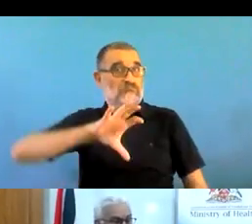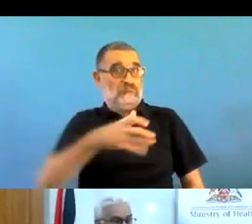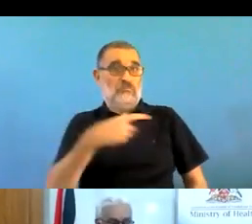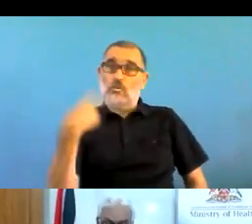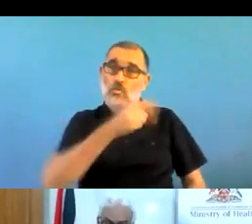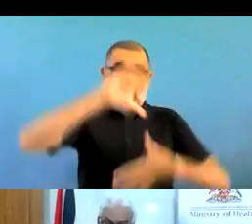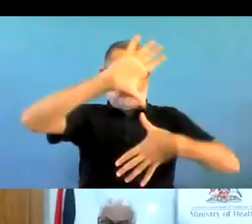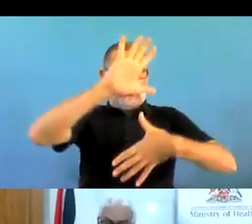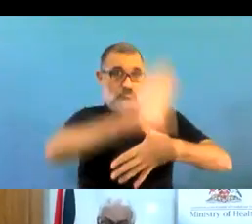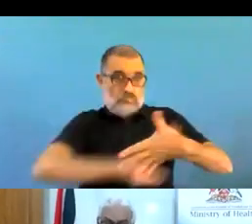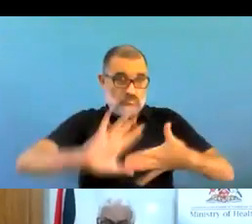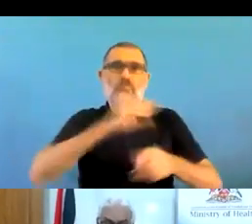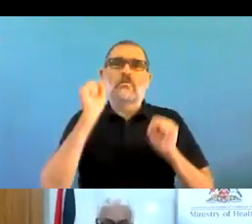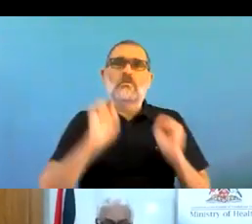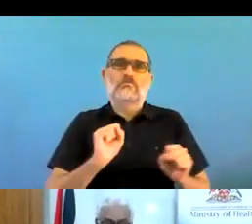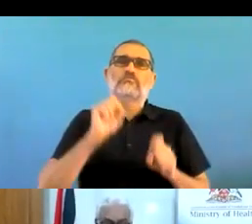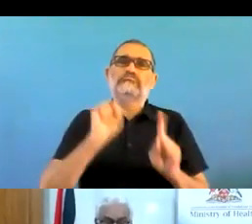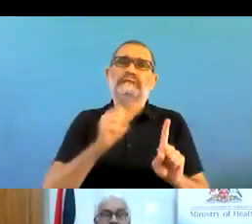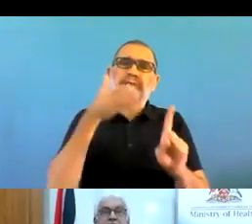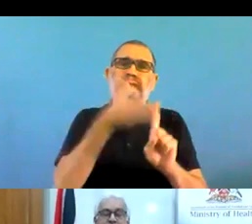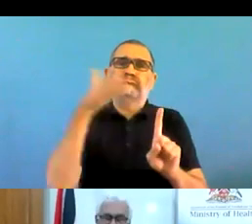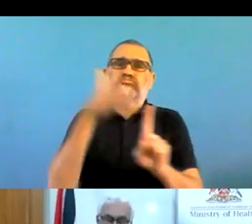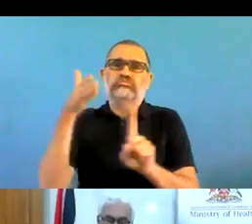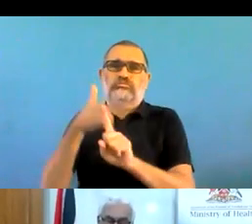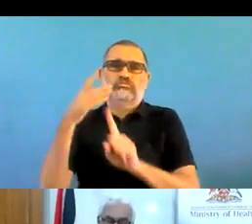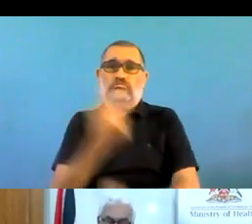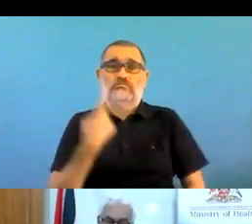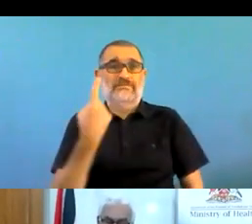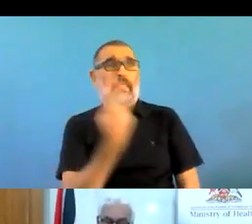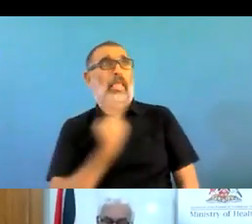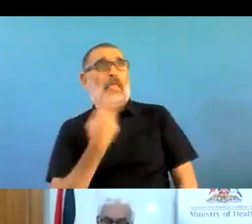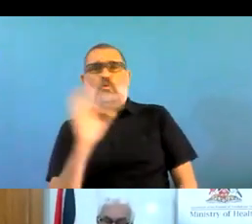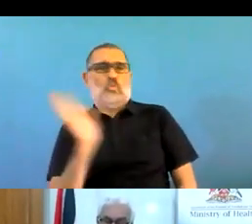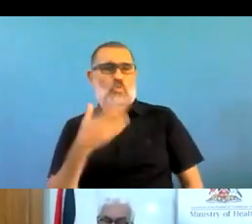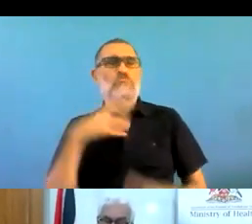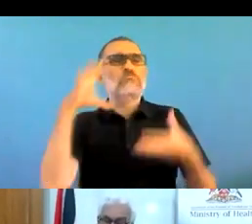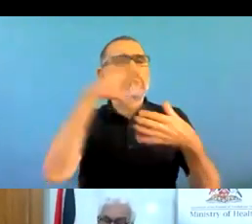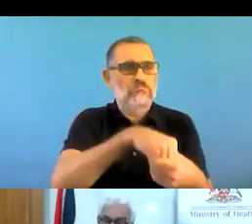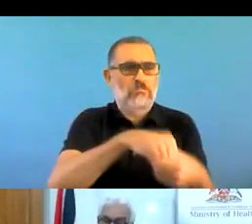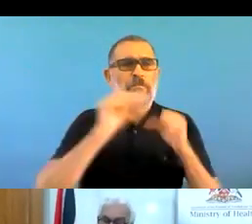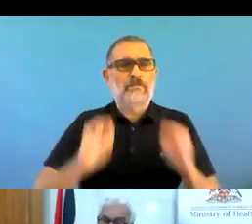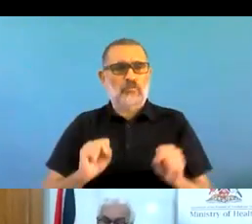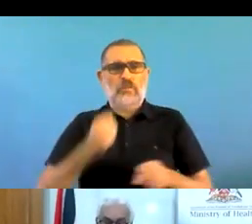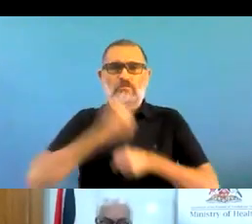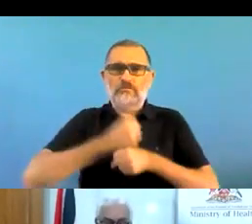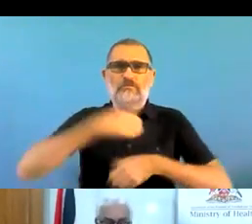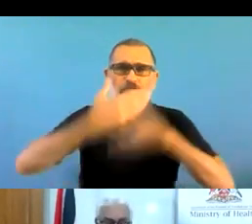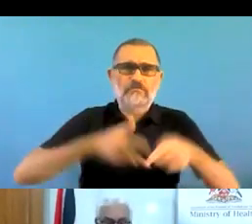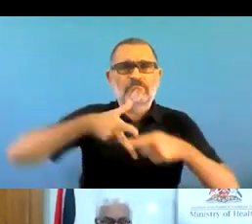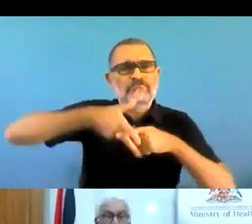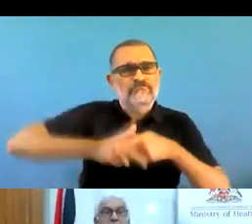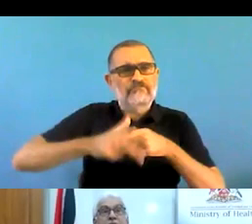program, which we did. The establishment of a mental health, psychosocial support technical working group,